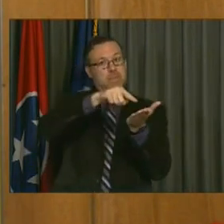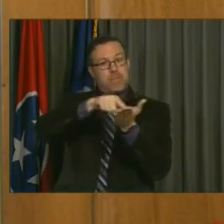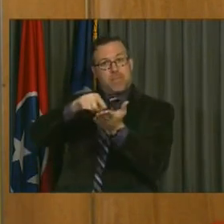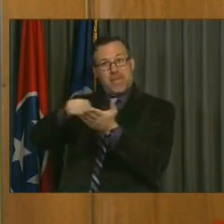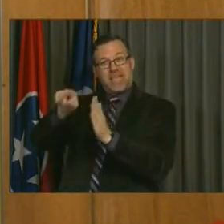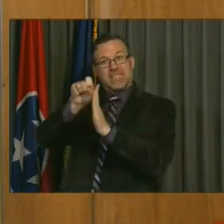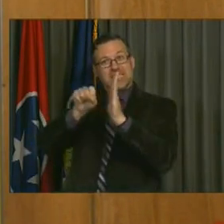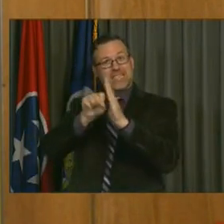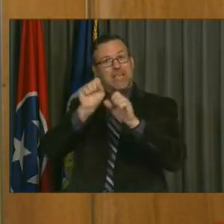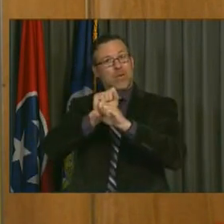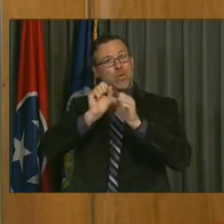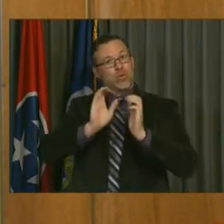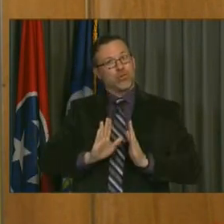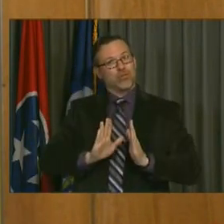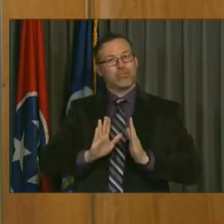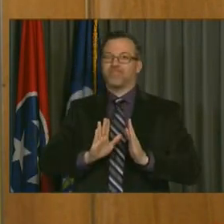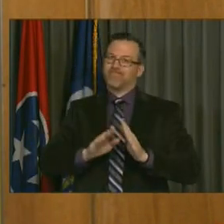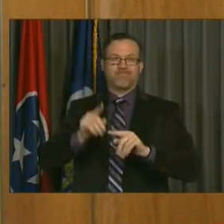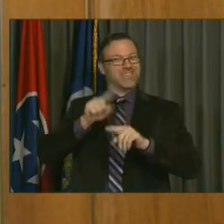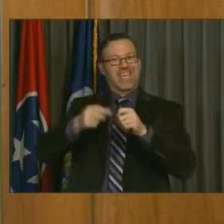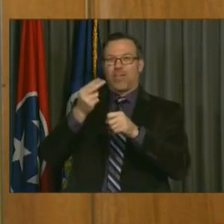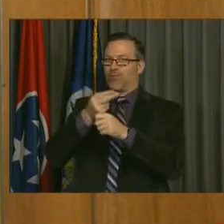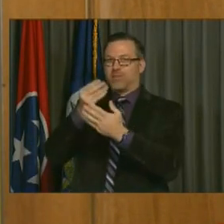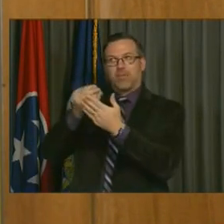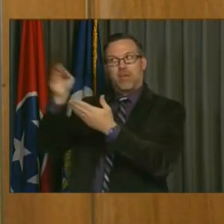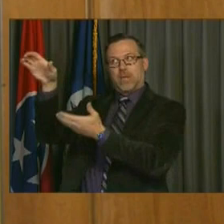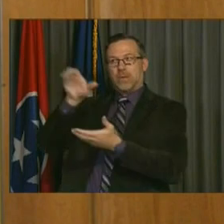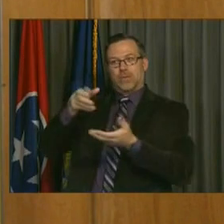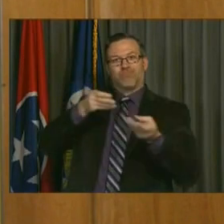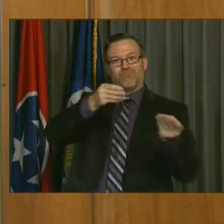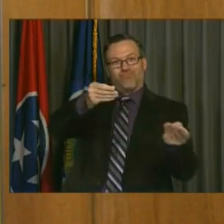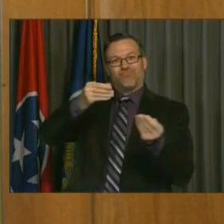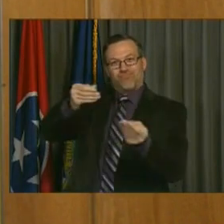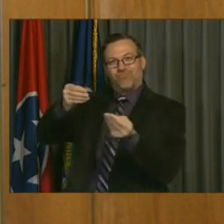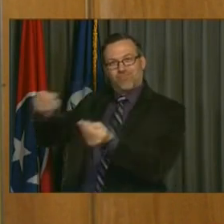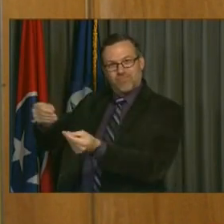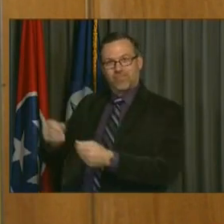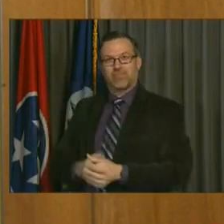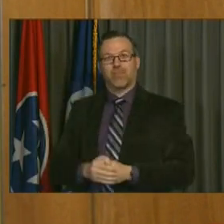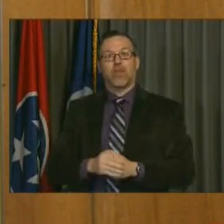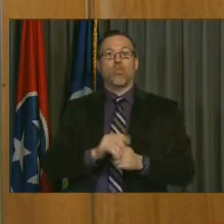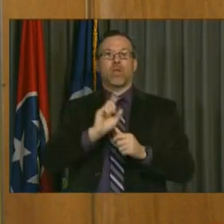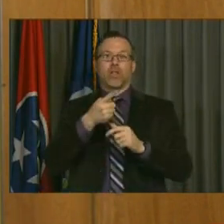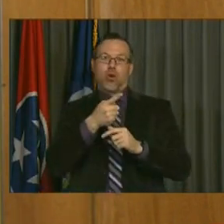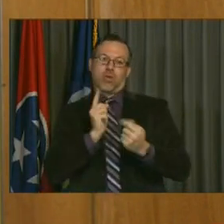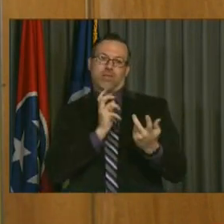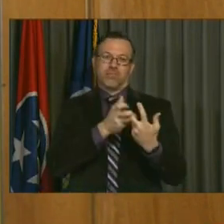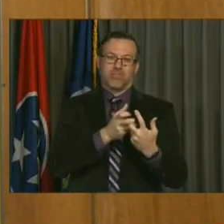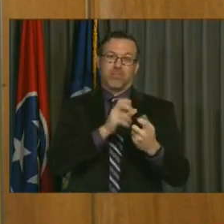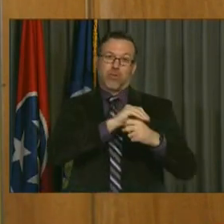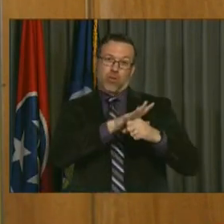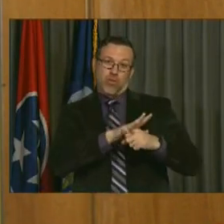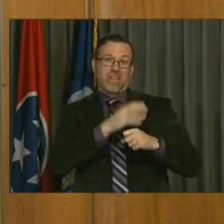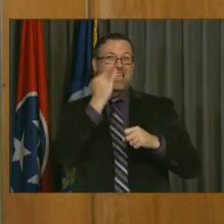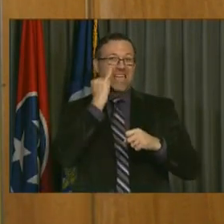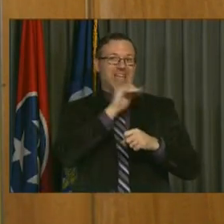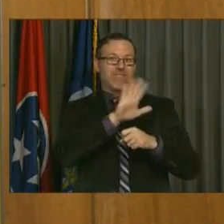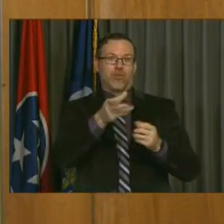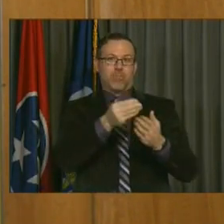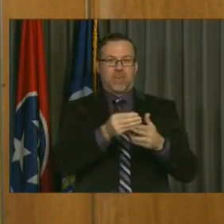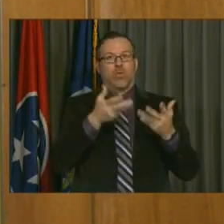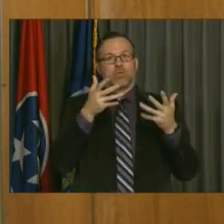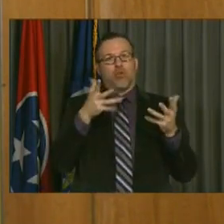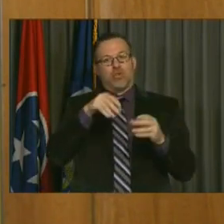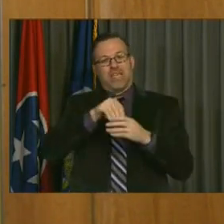benefits from Metro employees who are currently working directly on this COVID expense, if their salaries were already accounted